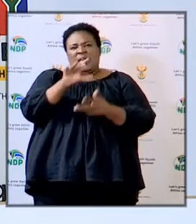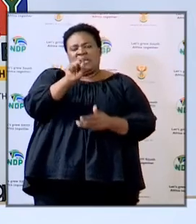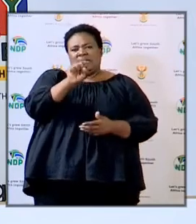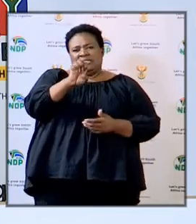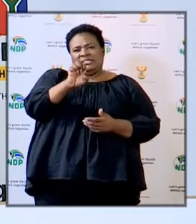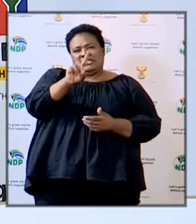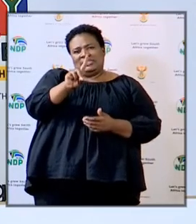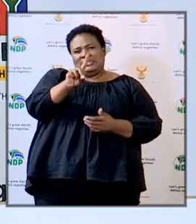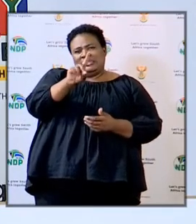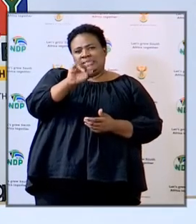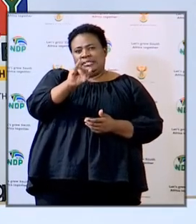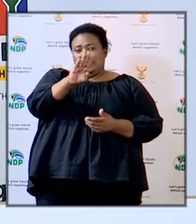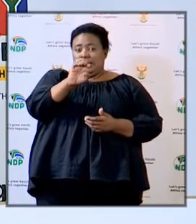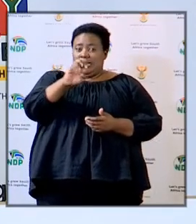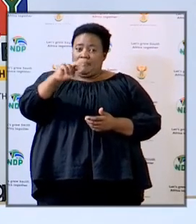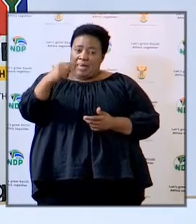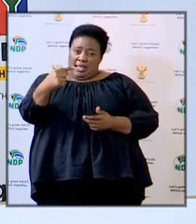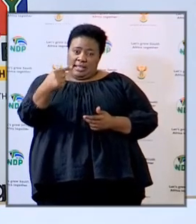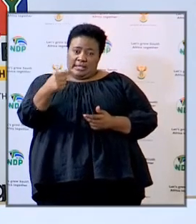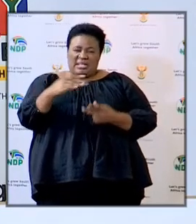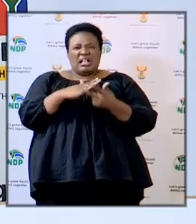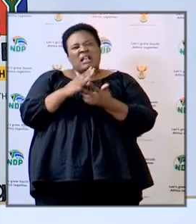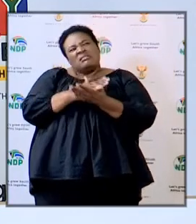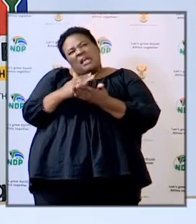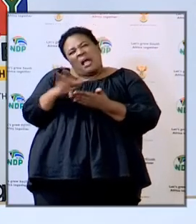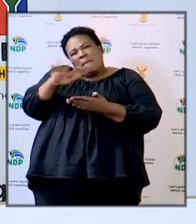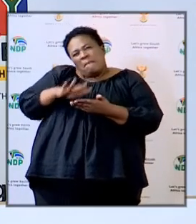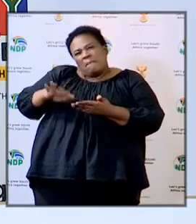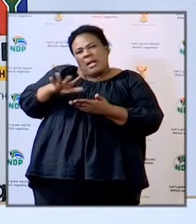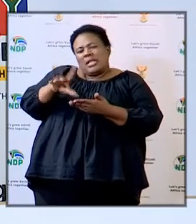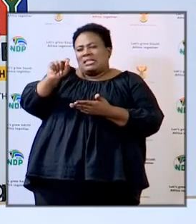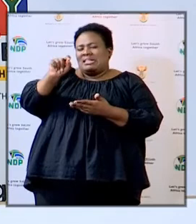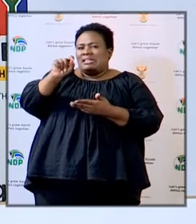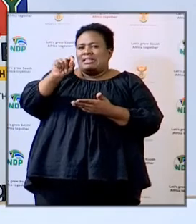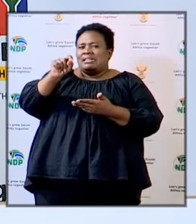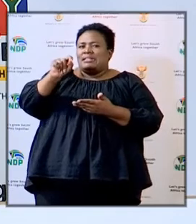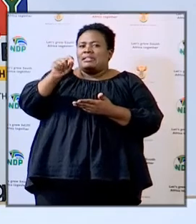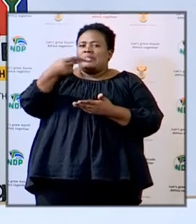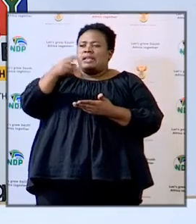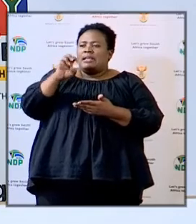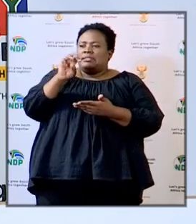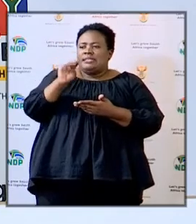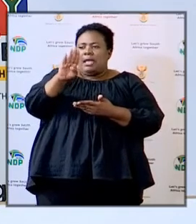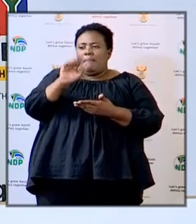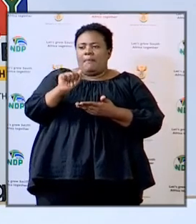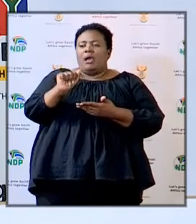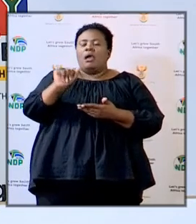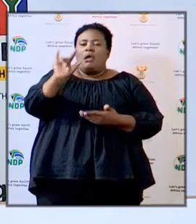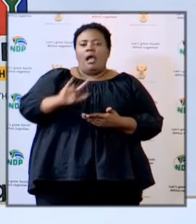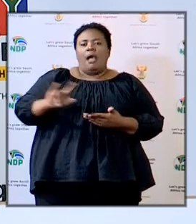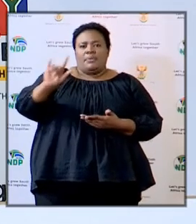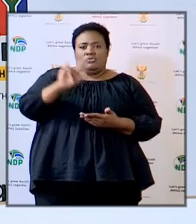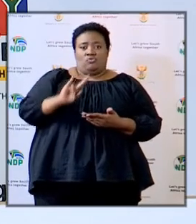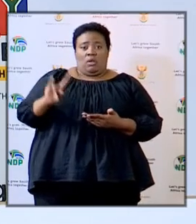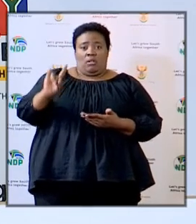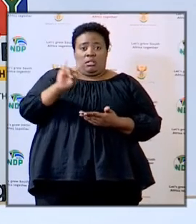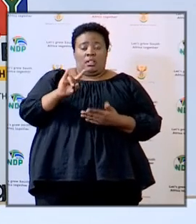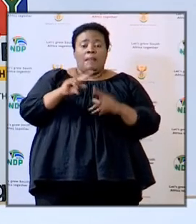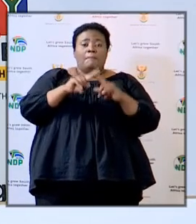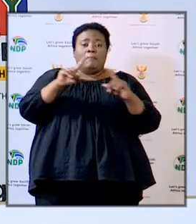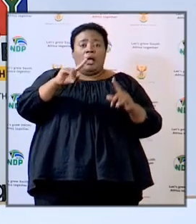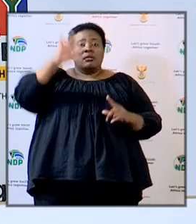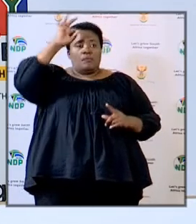Sidibeeng and some parts of Tamba Hammanskral but the law enforcement